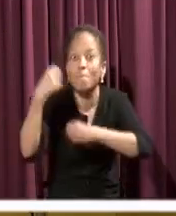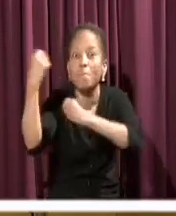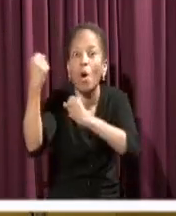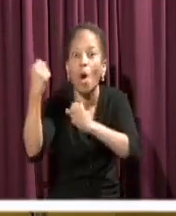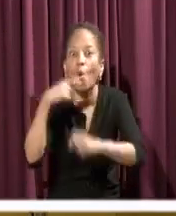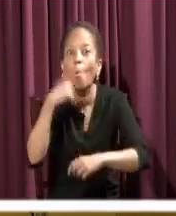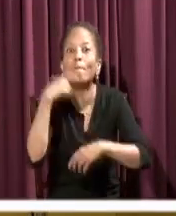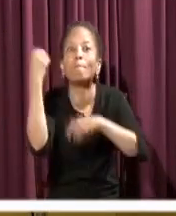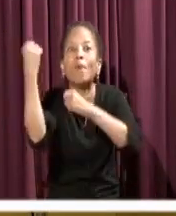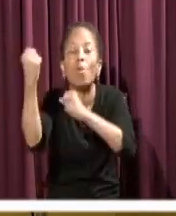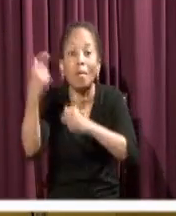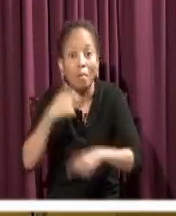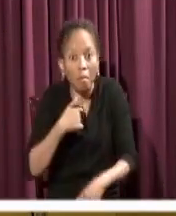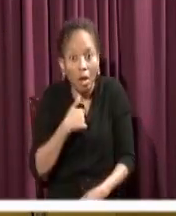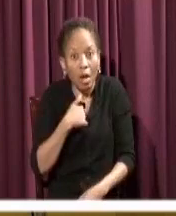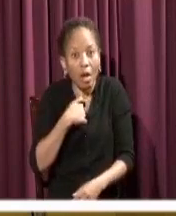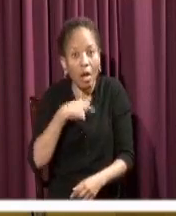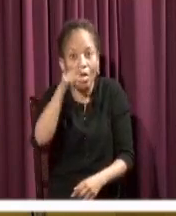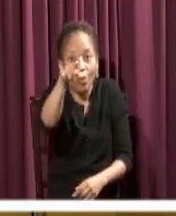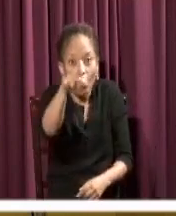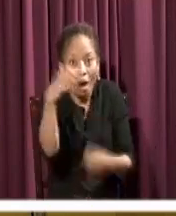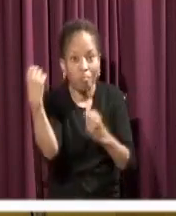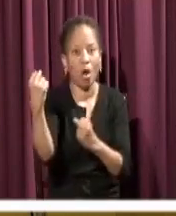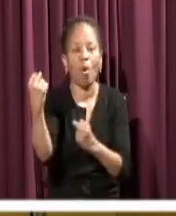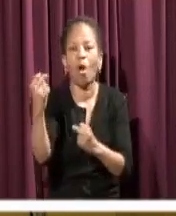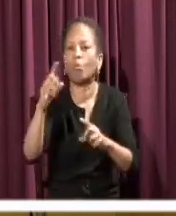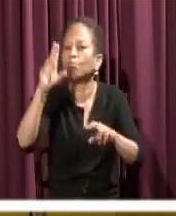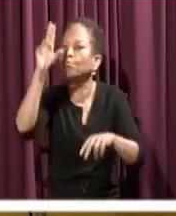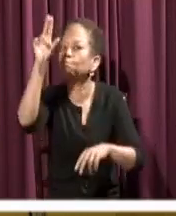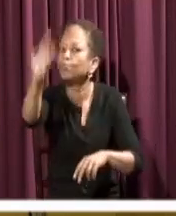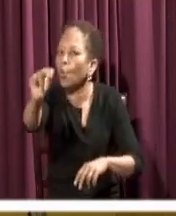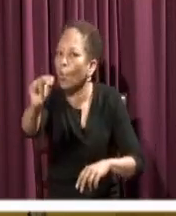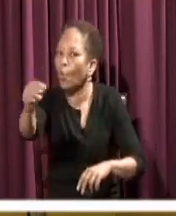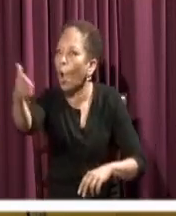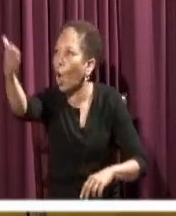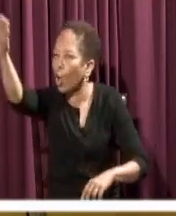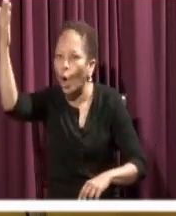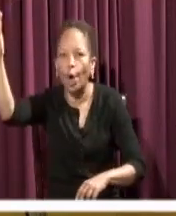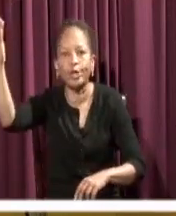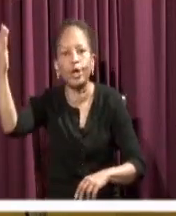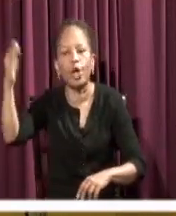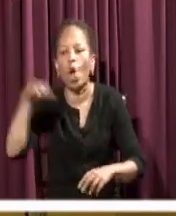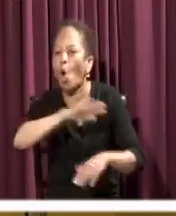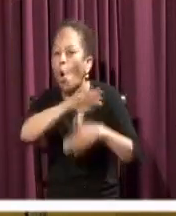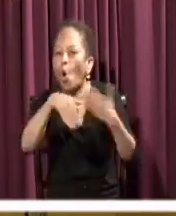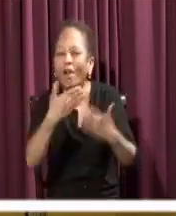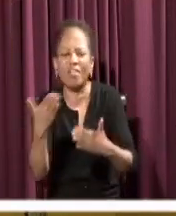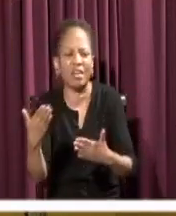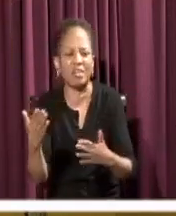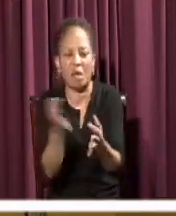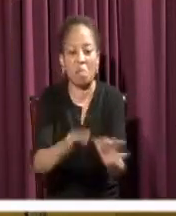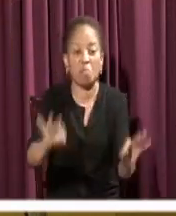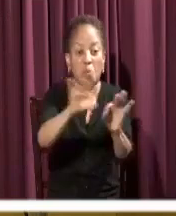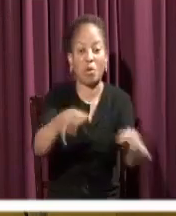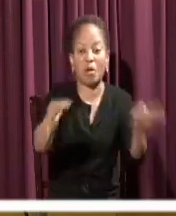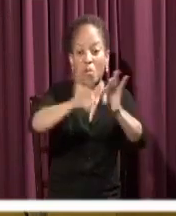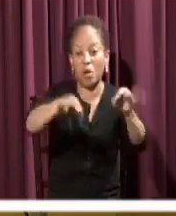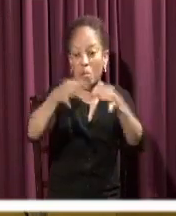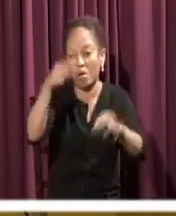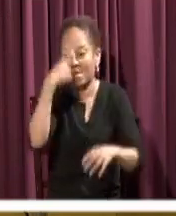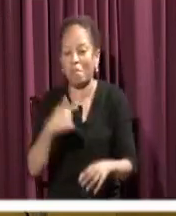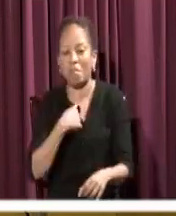know where it is. And it is not in all the things that you have made important into your life. You know where the center of the universe is.